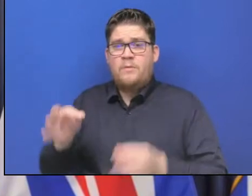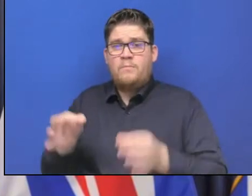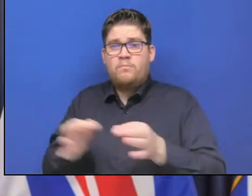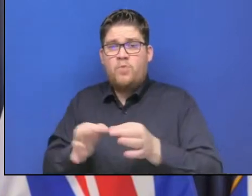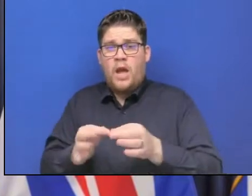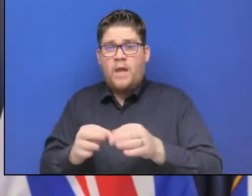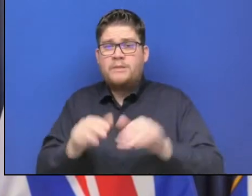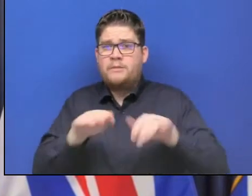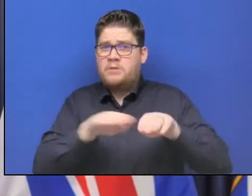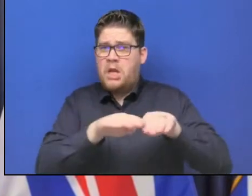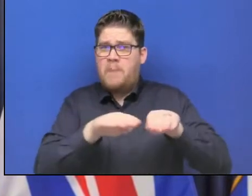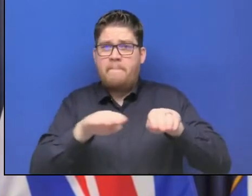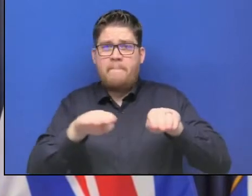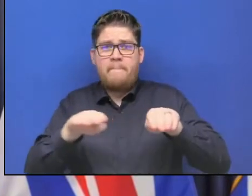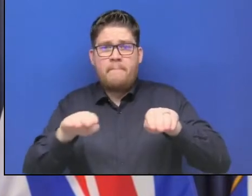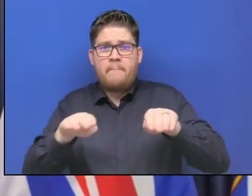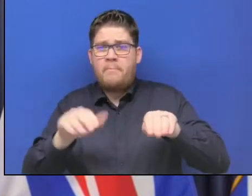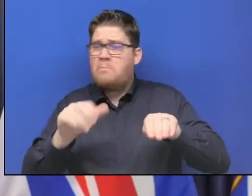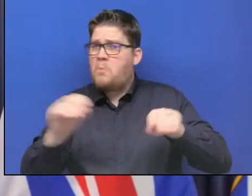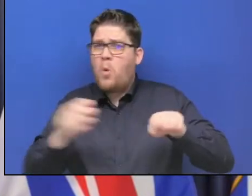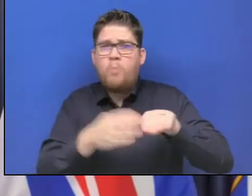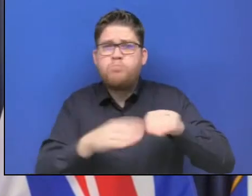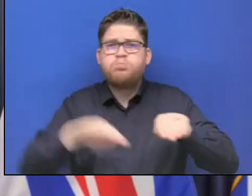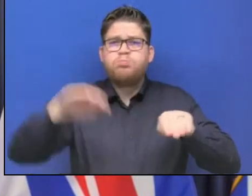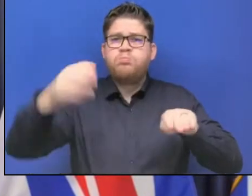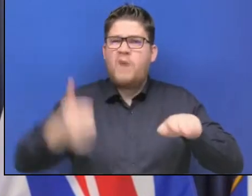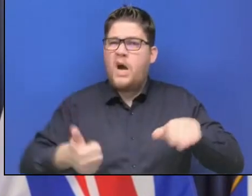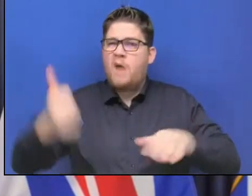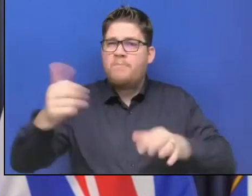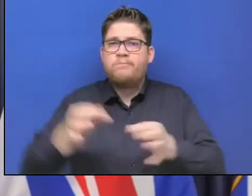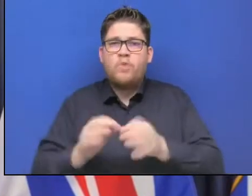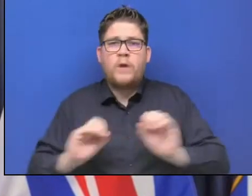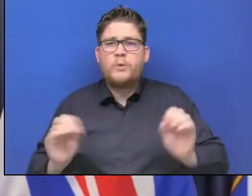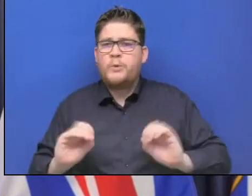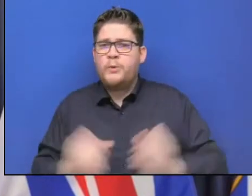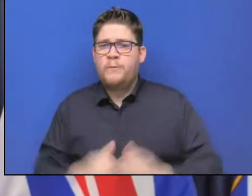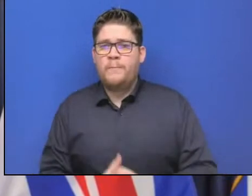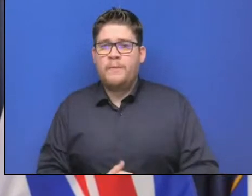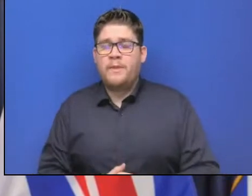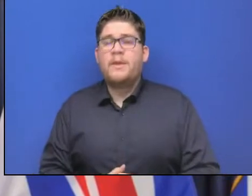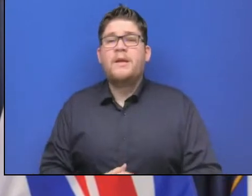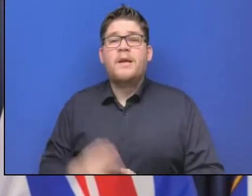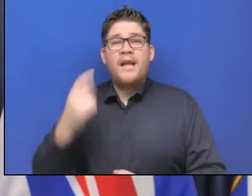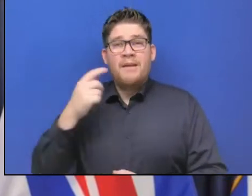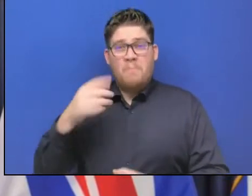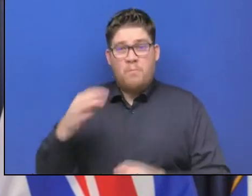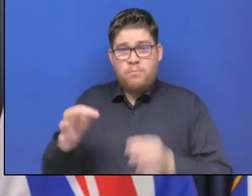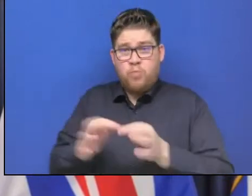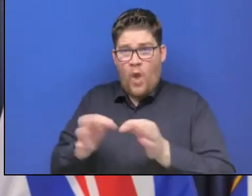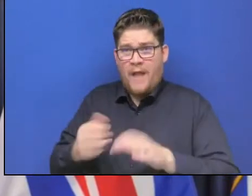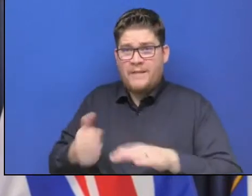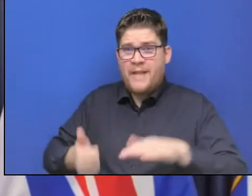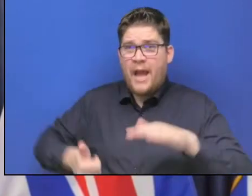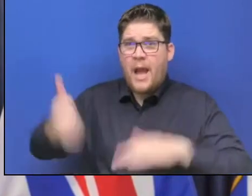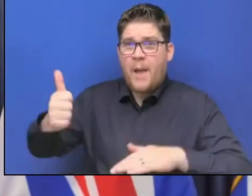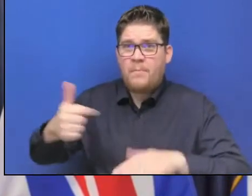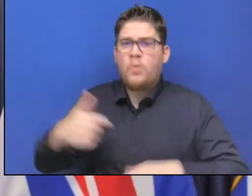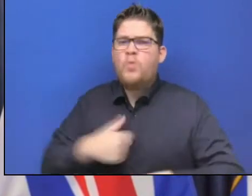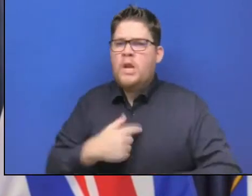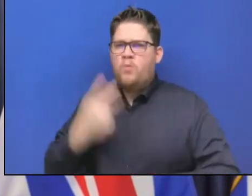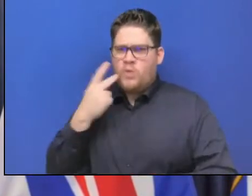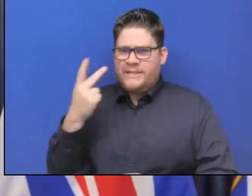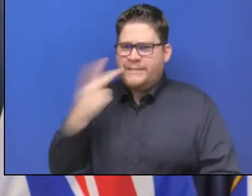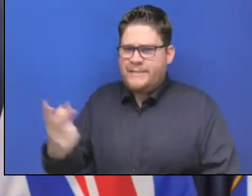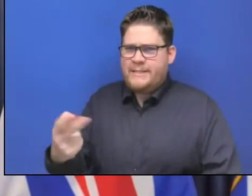stable and not increasing. So if there is an indication that that is taking place, obviously, we would be looking at what we can do as a province,